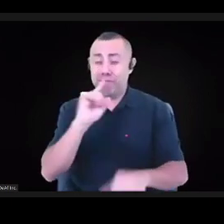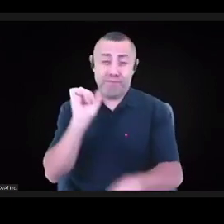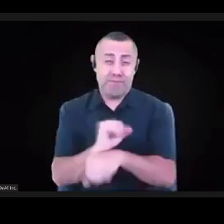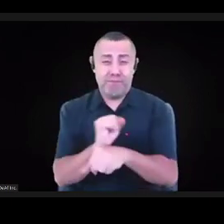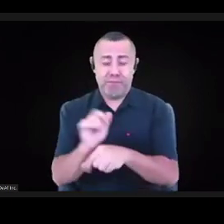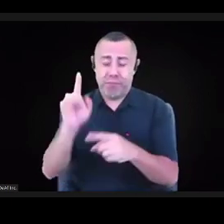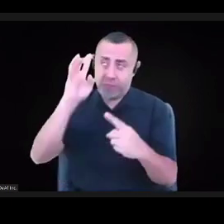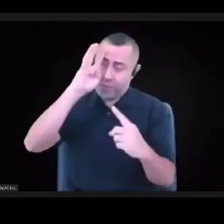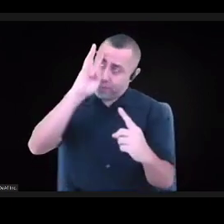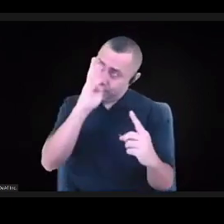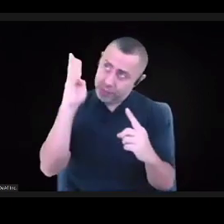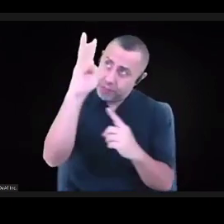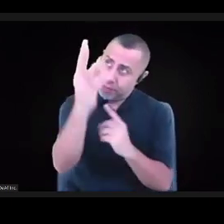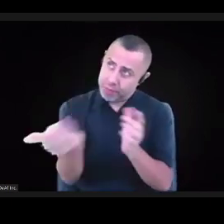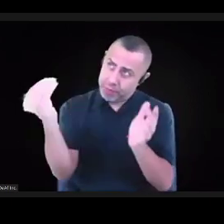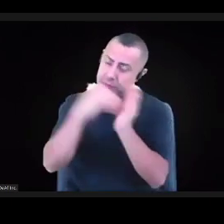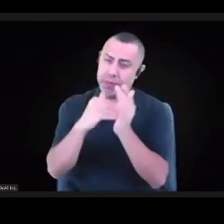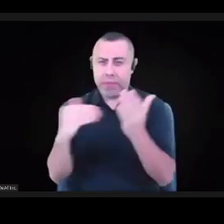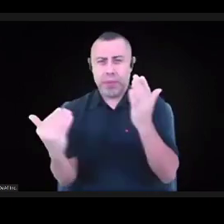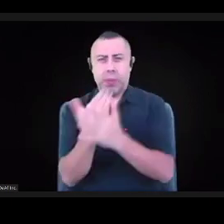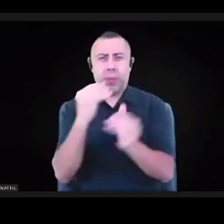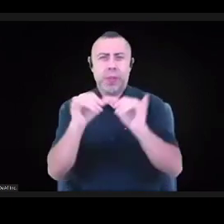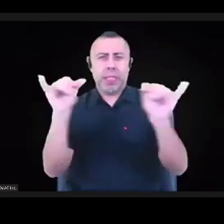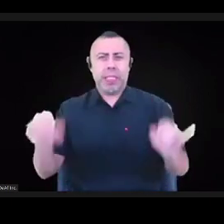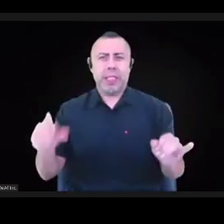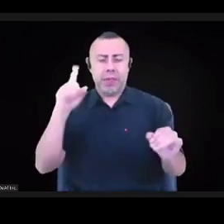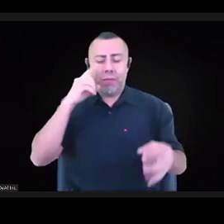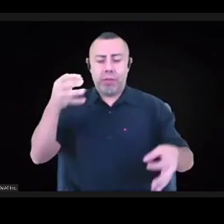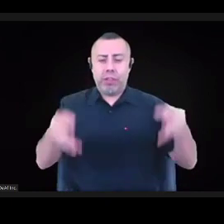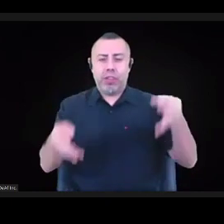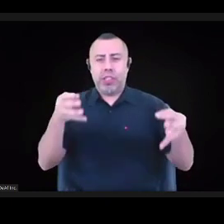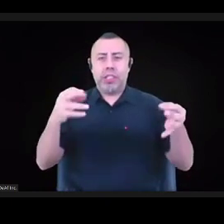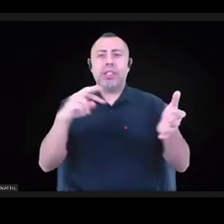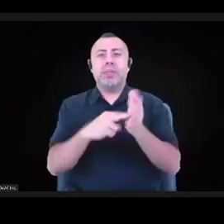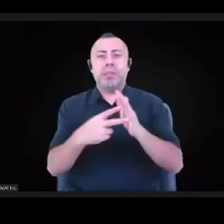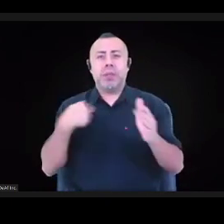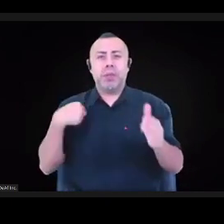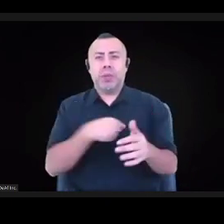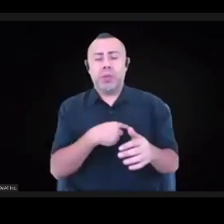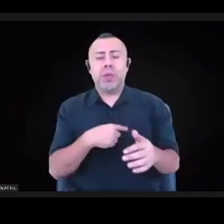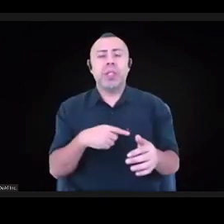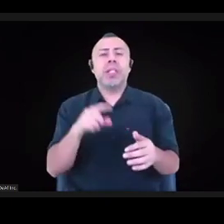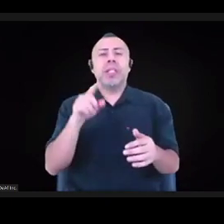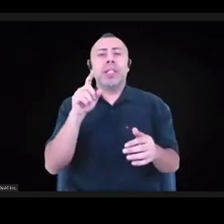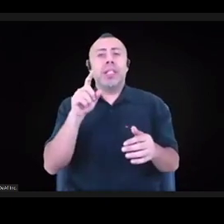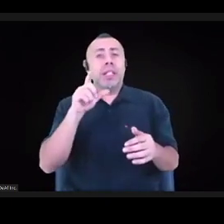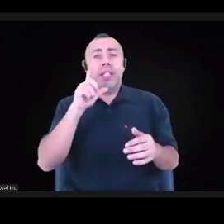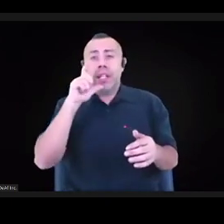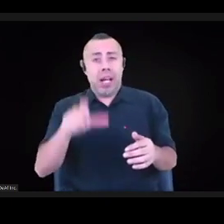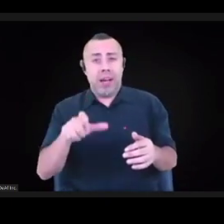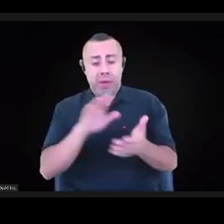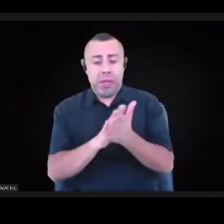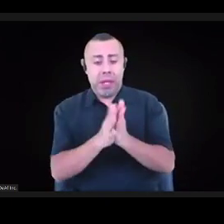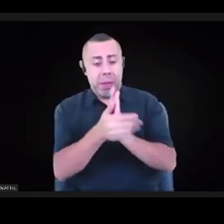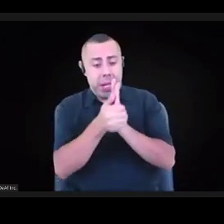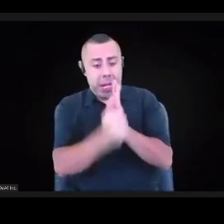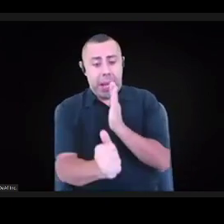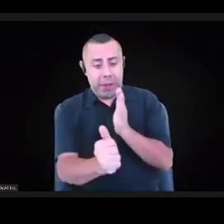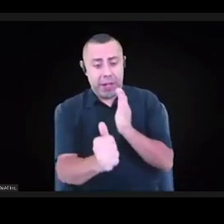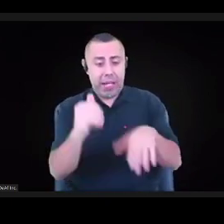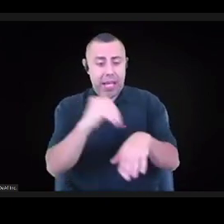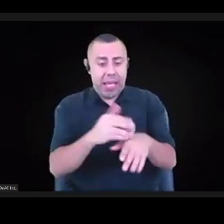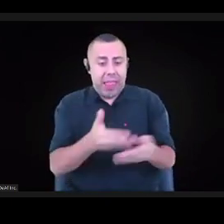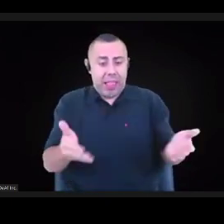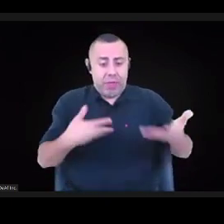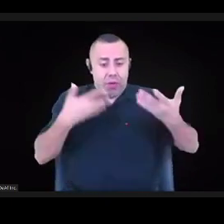about how we get competent in our ability to relearn how to do all the things we already know how to do, but to do so with a different intention and in